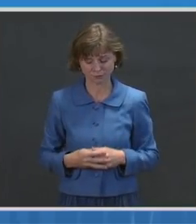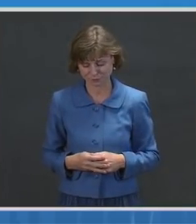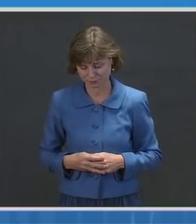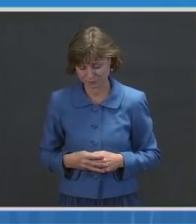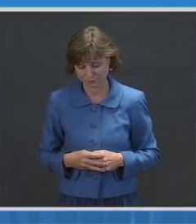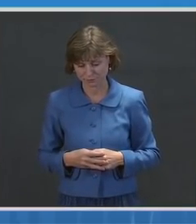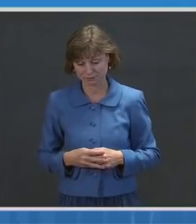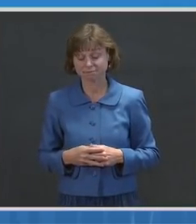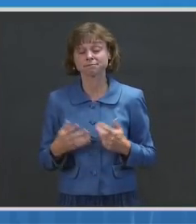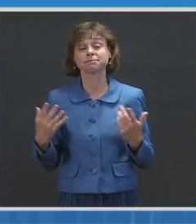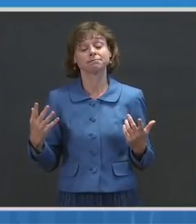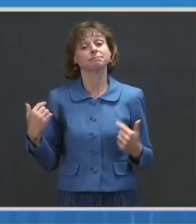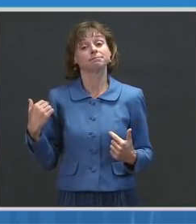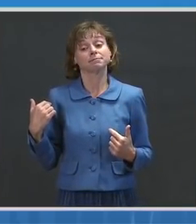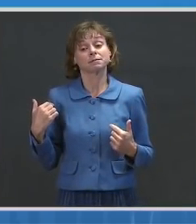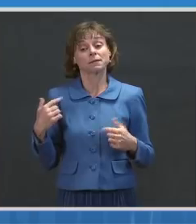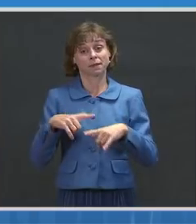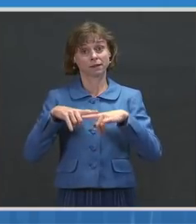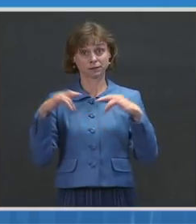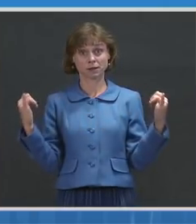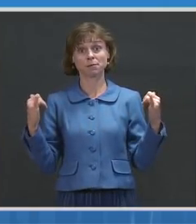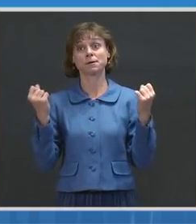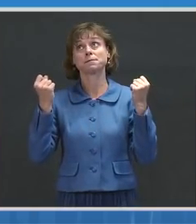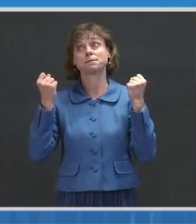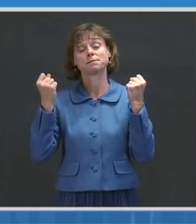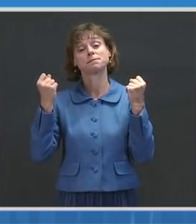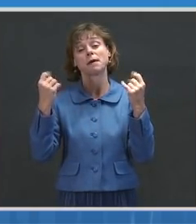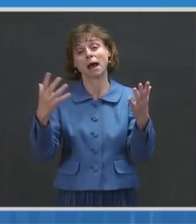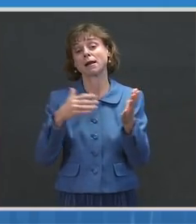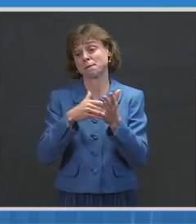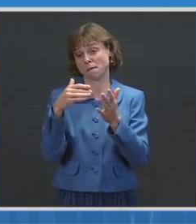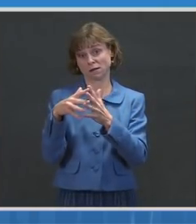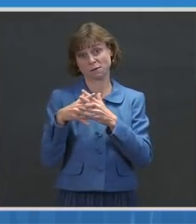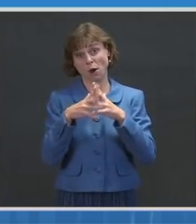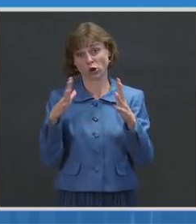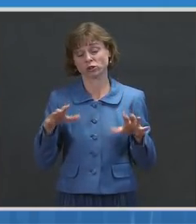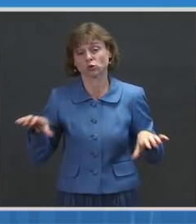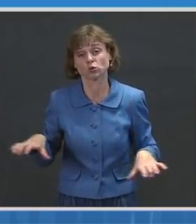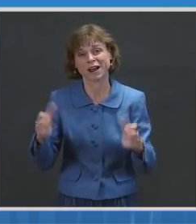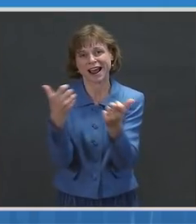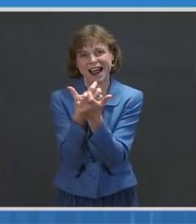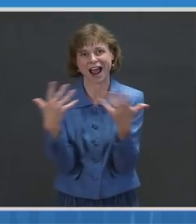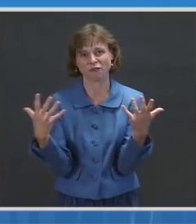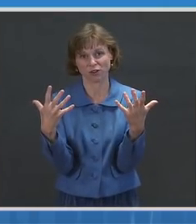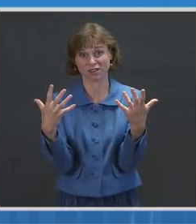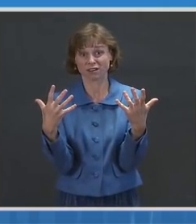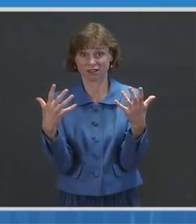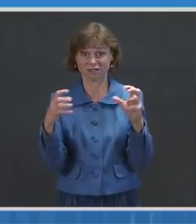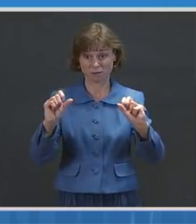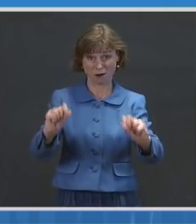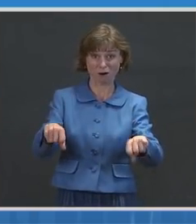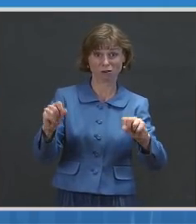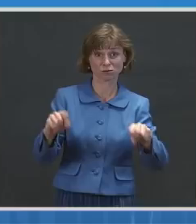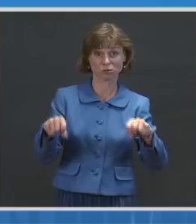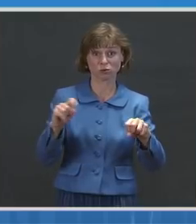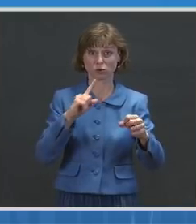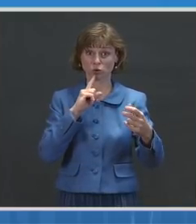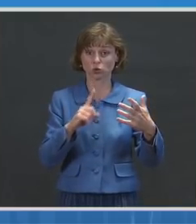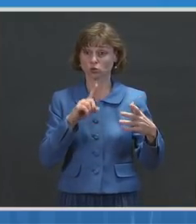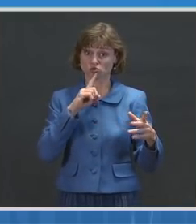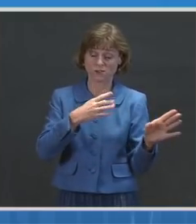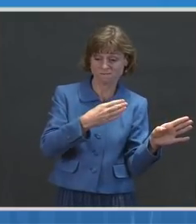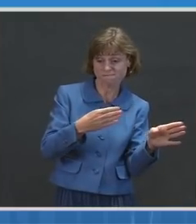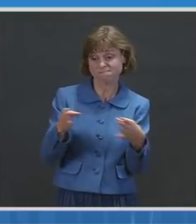Meanwhile, millions of Americans are doing everything in their power to put the country and the world back on the right course.